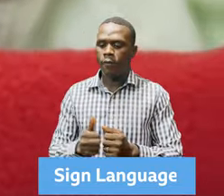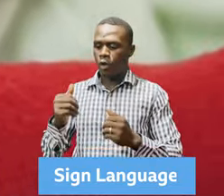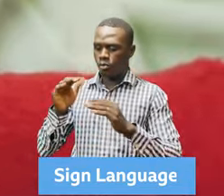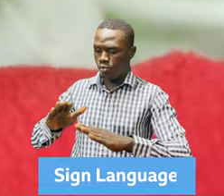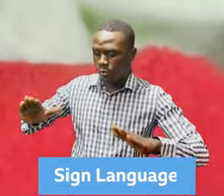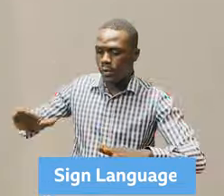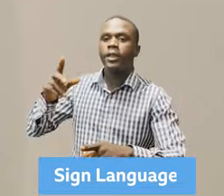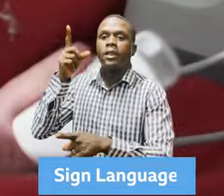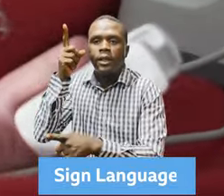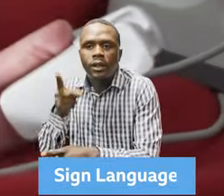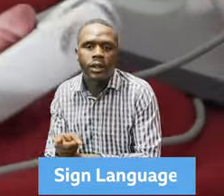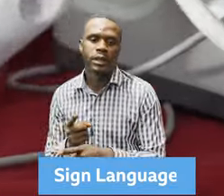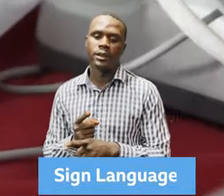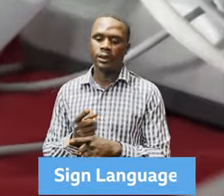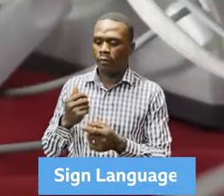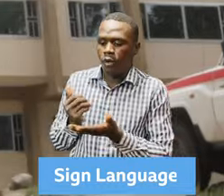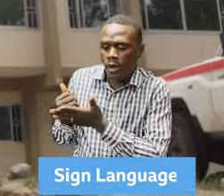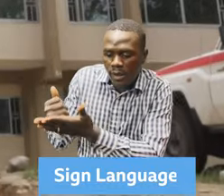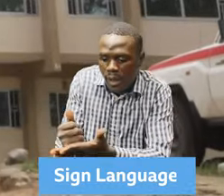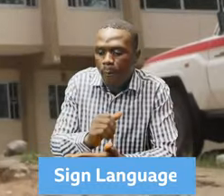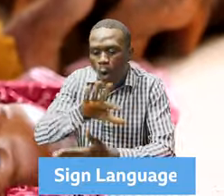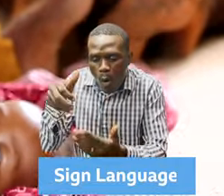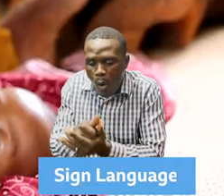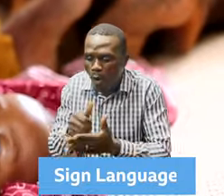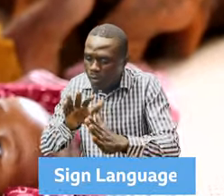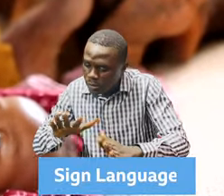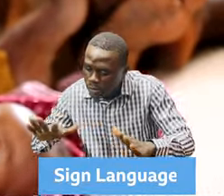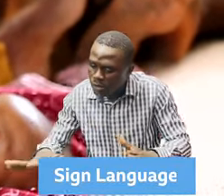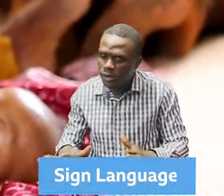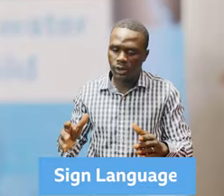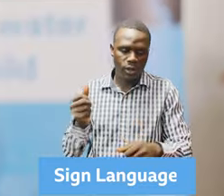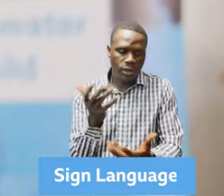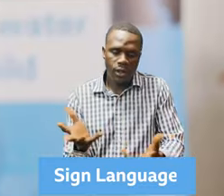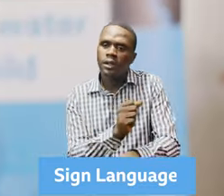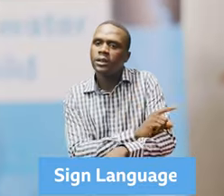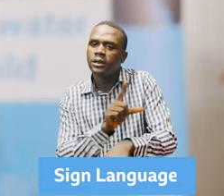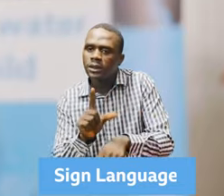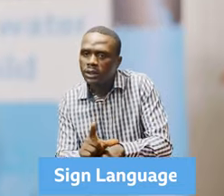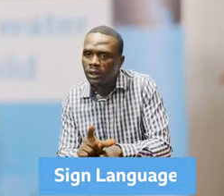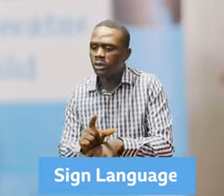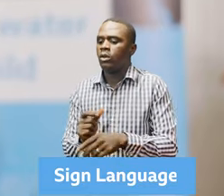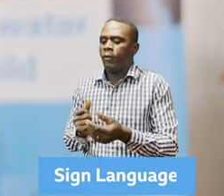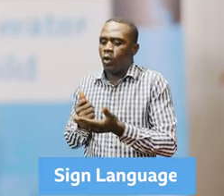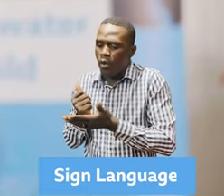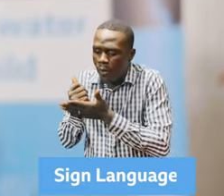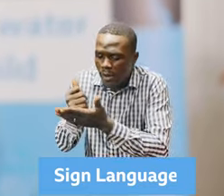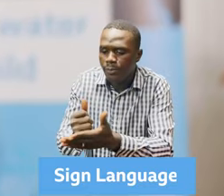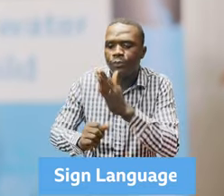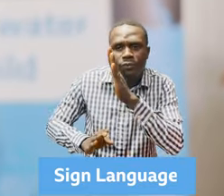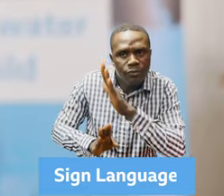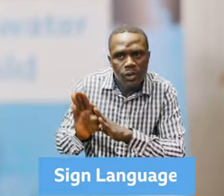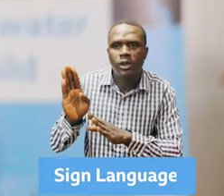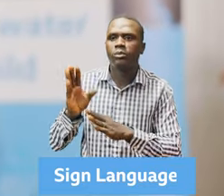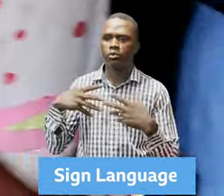develops at the required and acceptable pace, and then is protected from all forms of exploitation, and